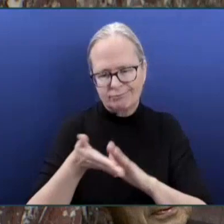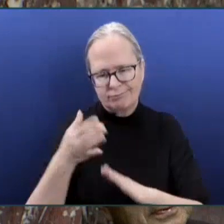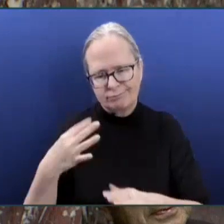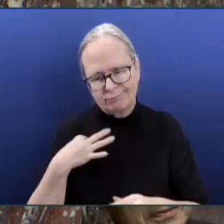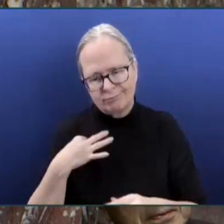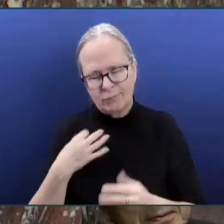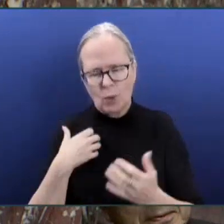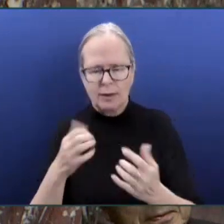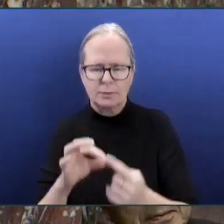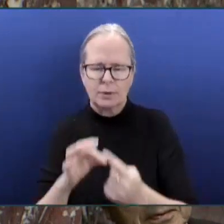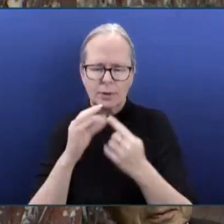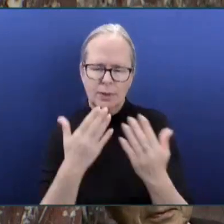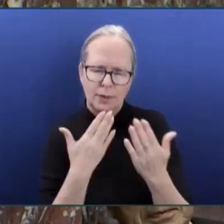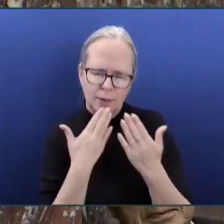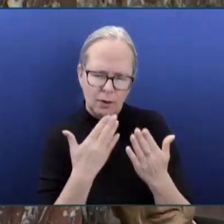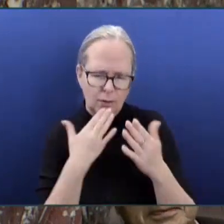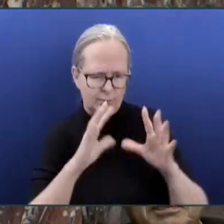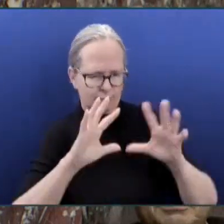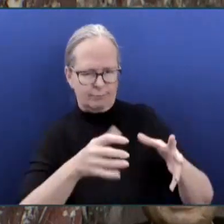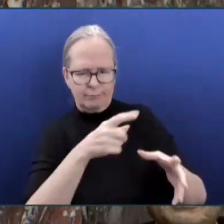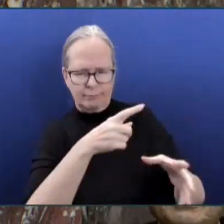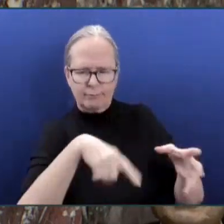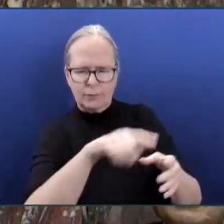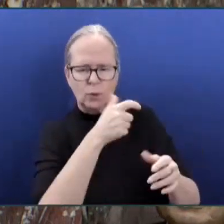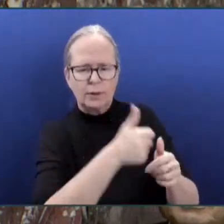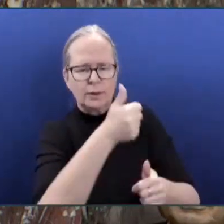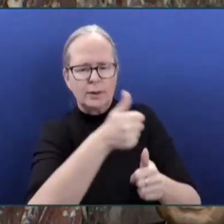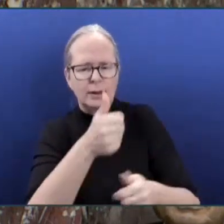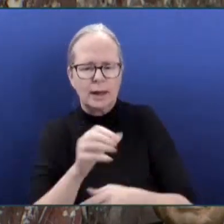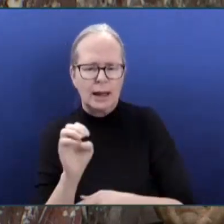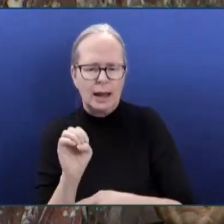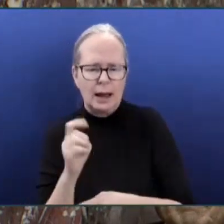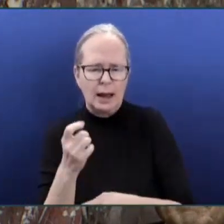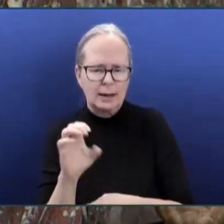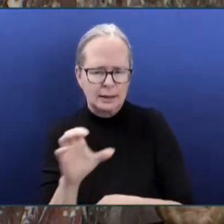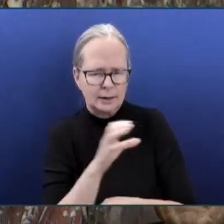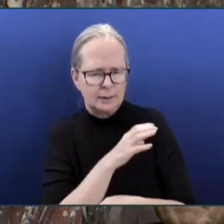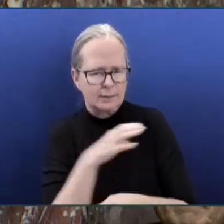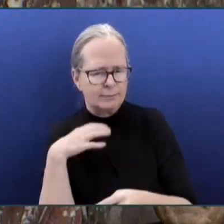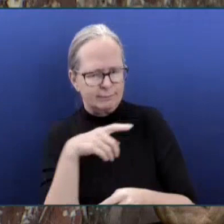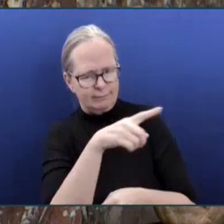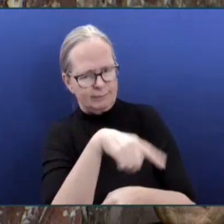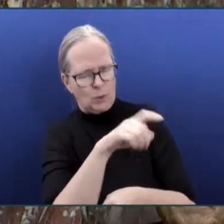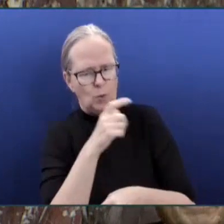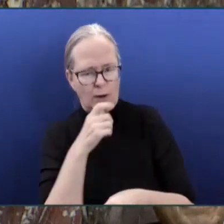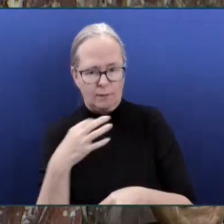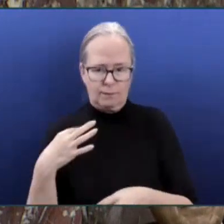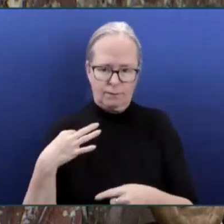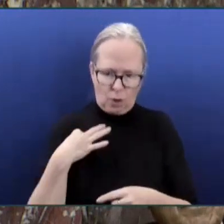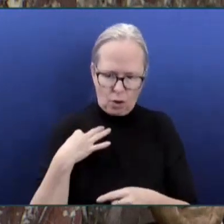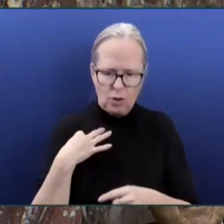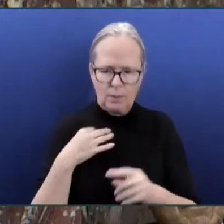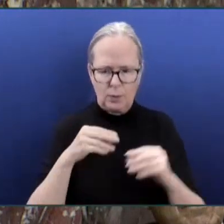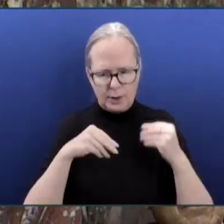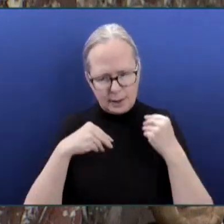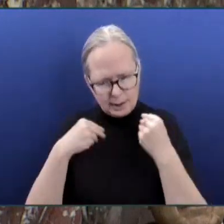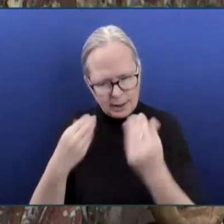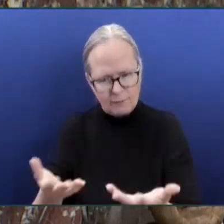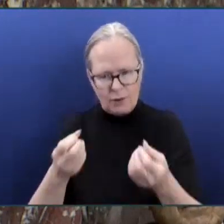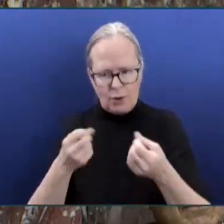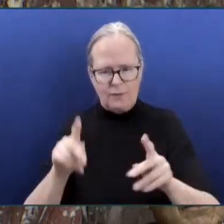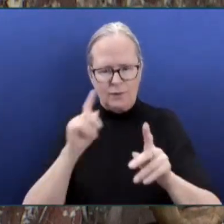executives who made Richmond Cosm Hockey possible. Piradipan Uthar Kumar, President.